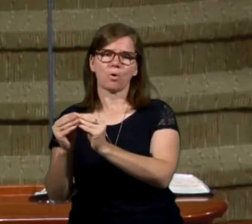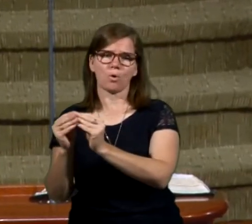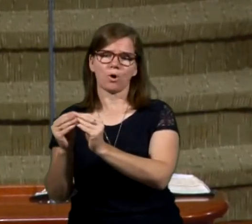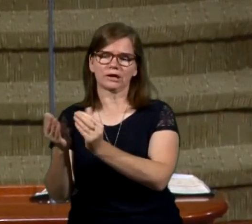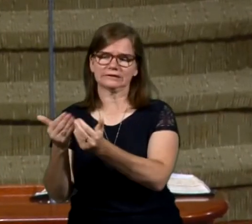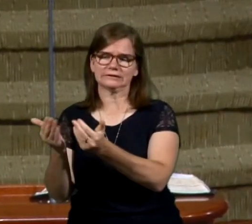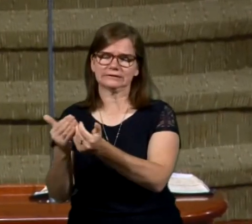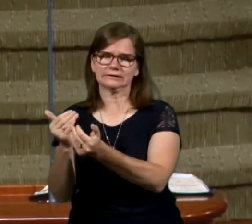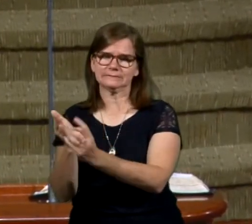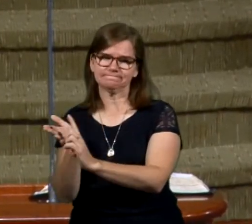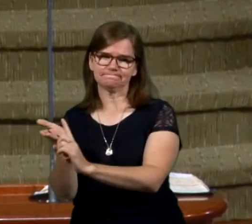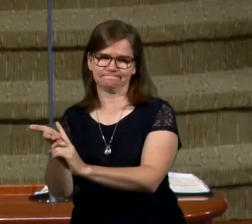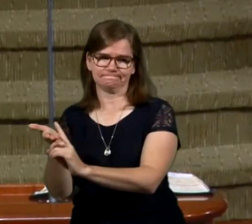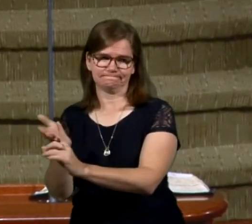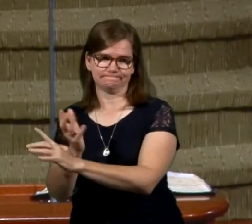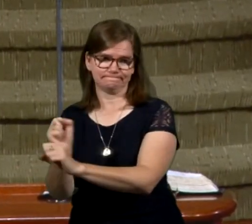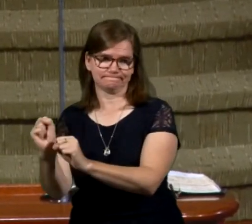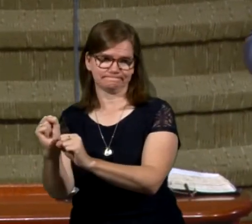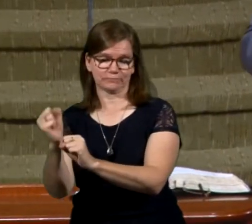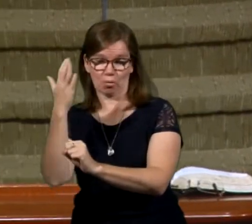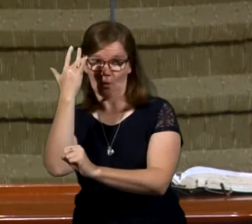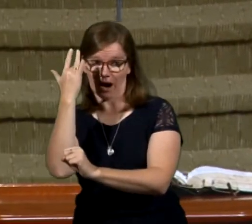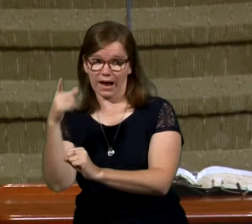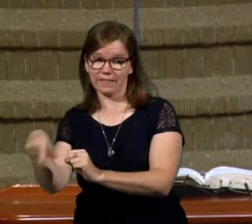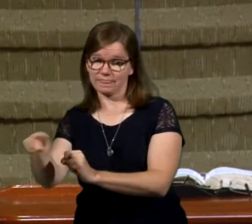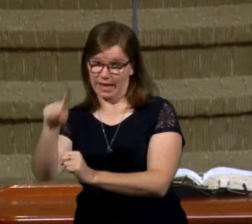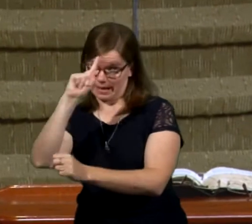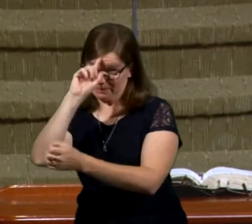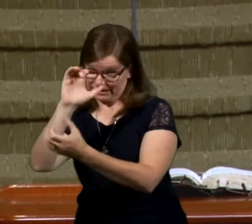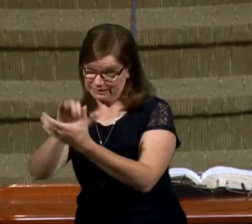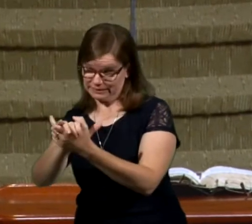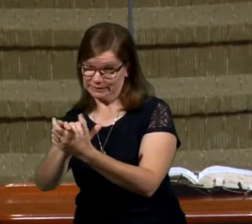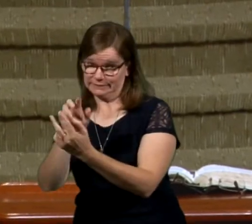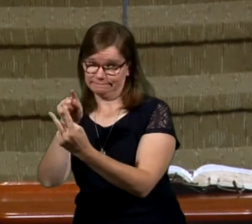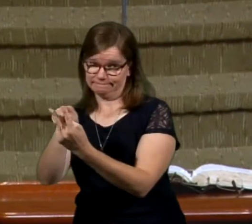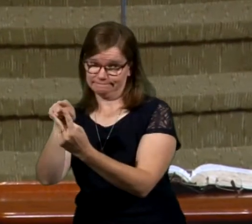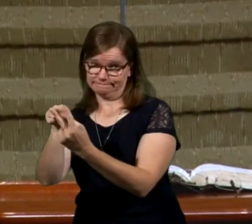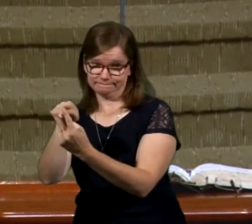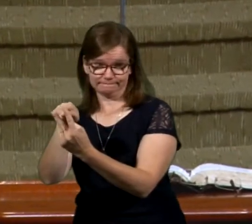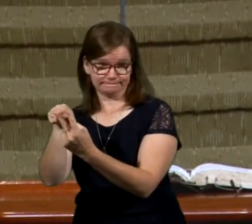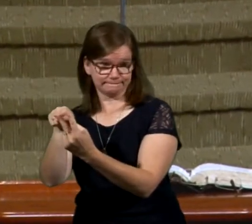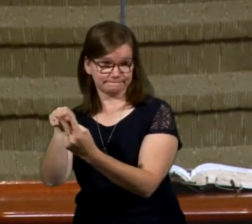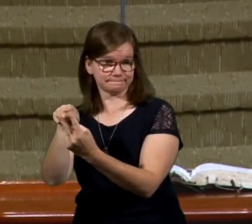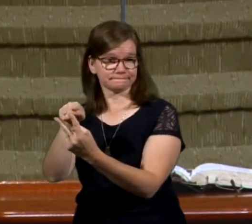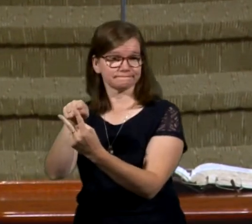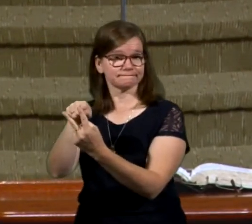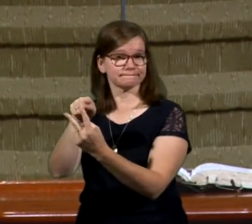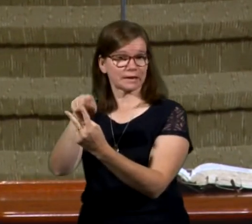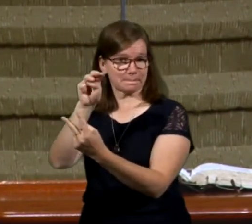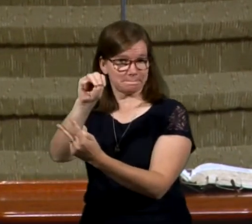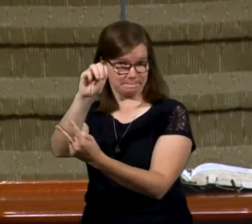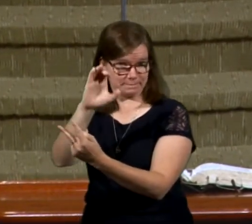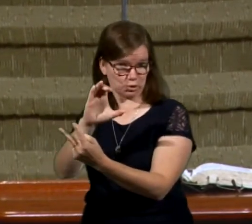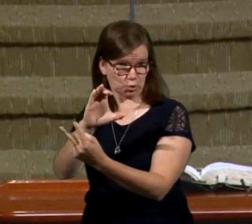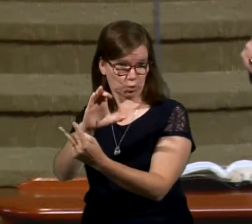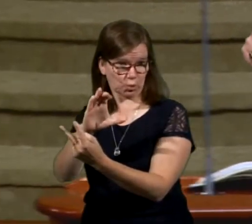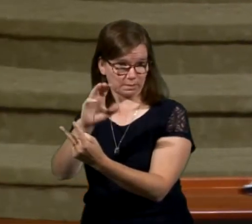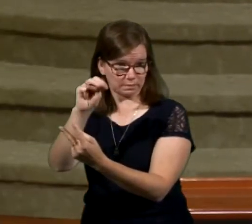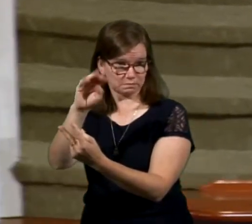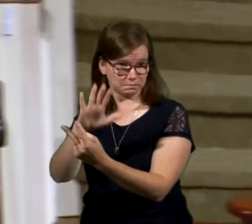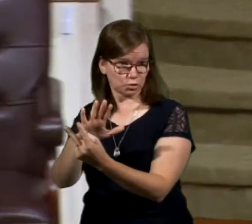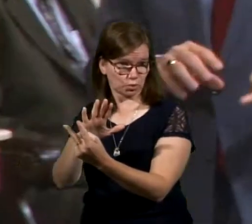believed two things that the Sadducees did not believe. They believed in miracles and they believed